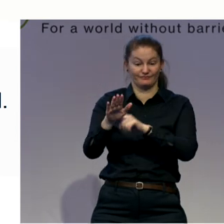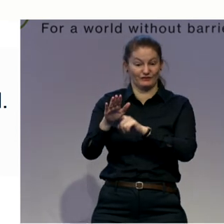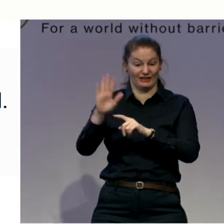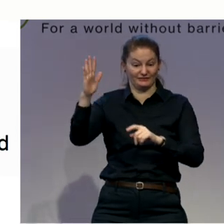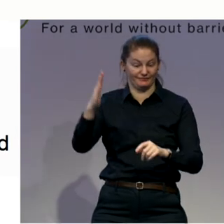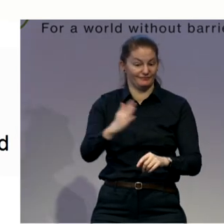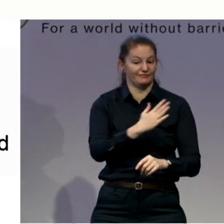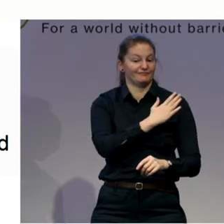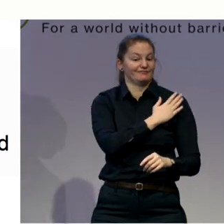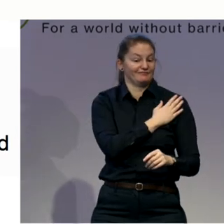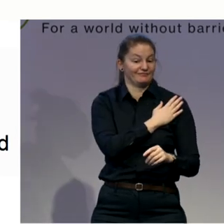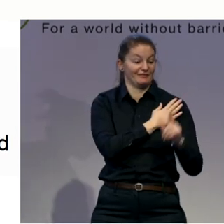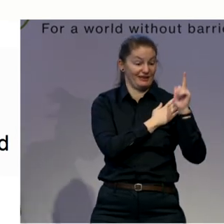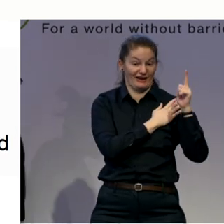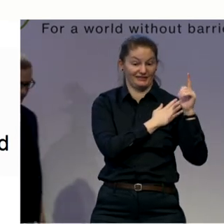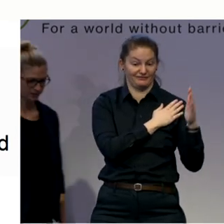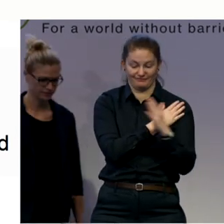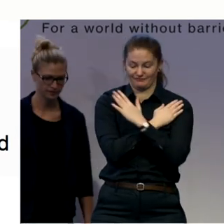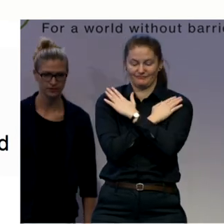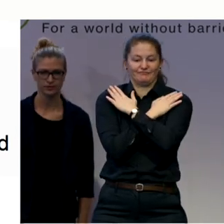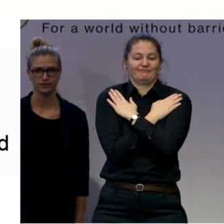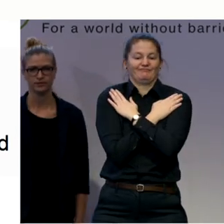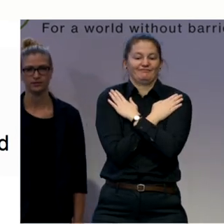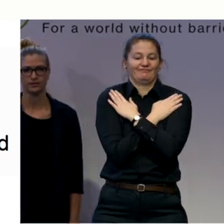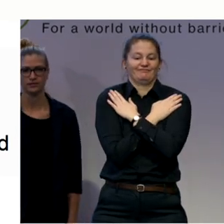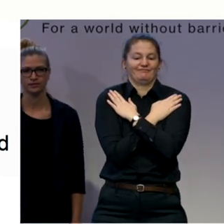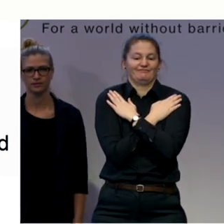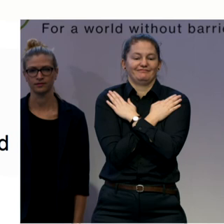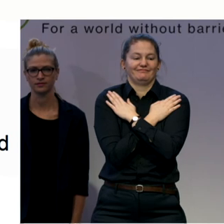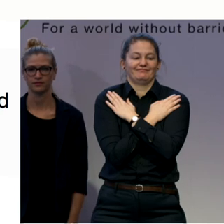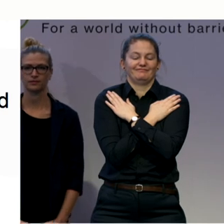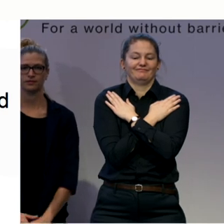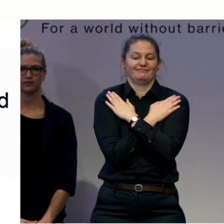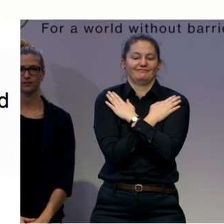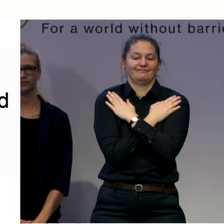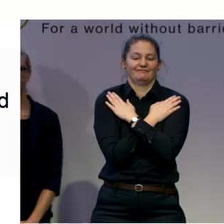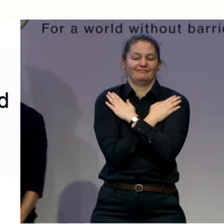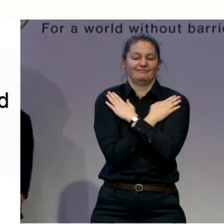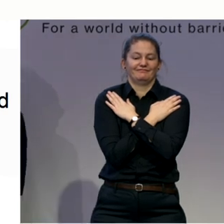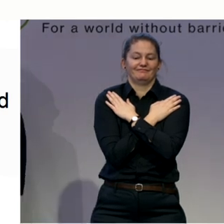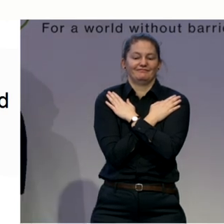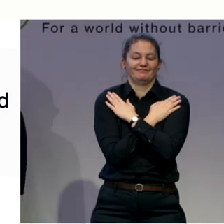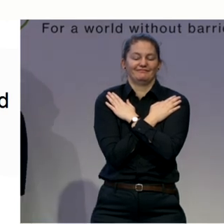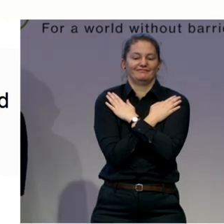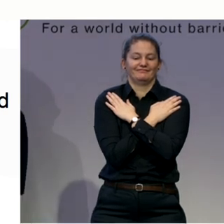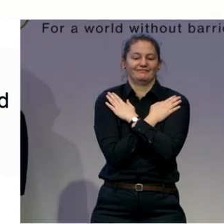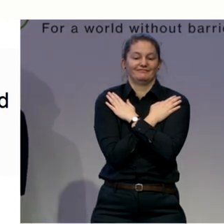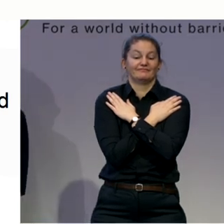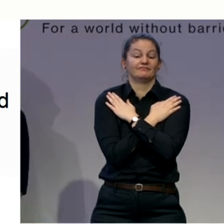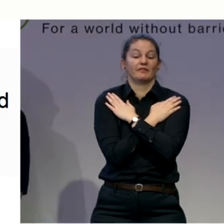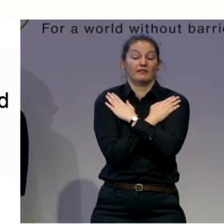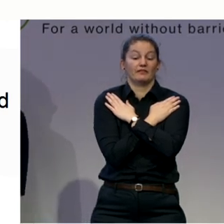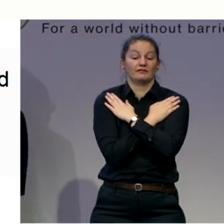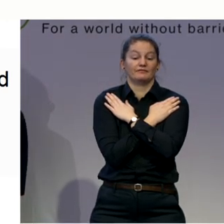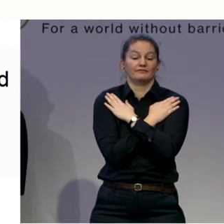And left hand, and place it on your right shoulder. You will get your elbows bent. Now